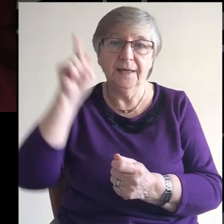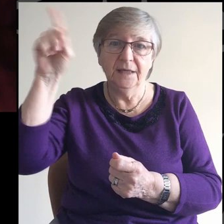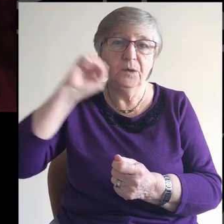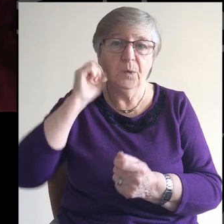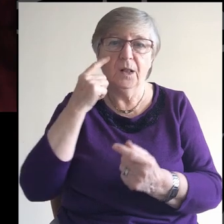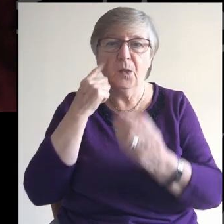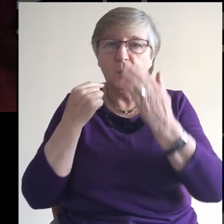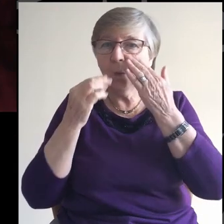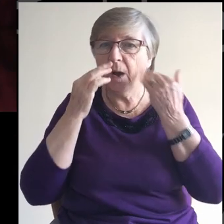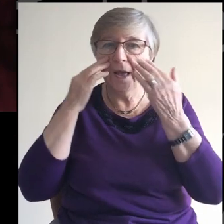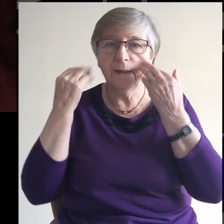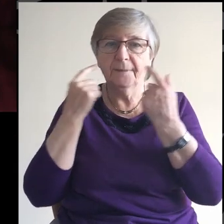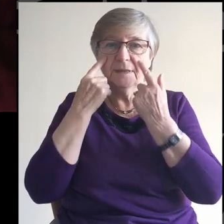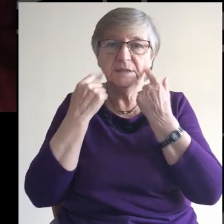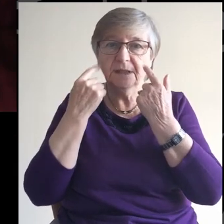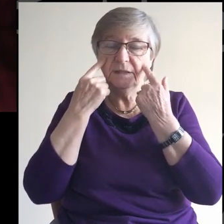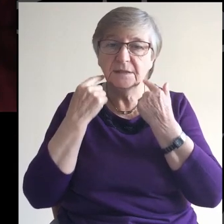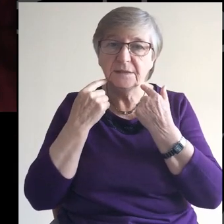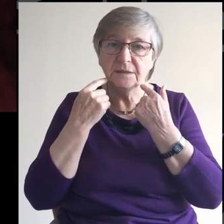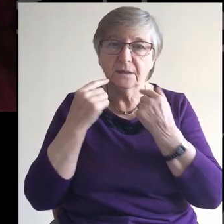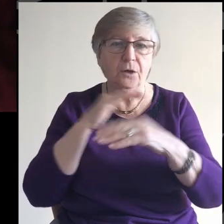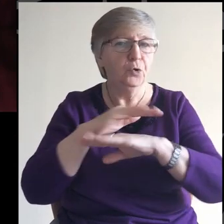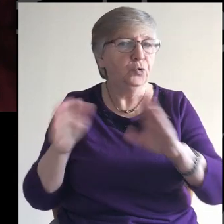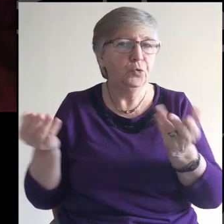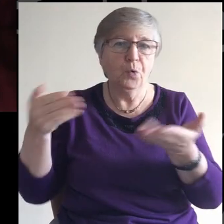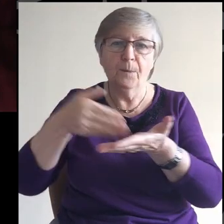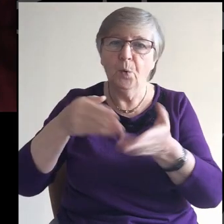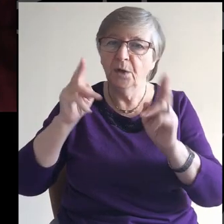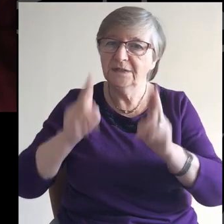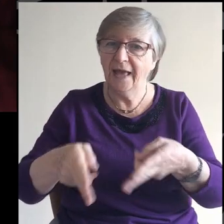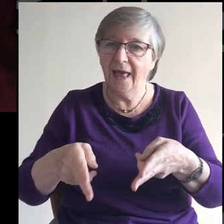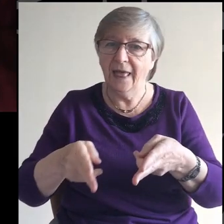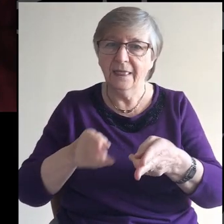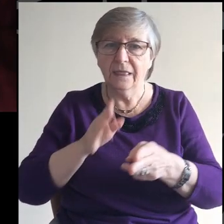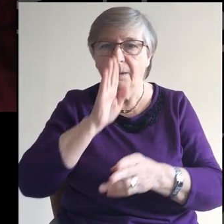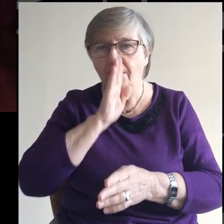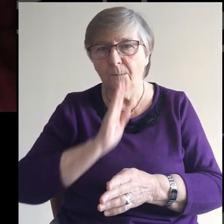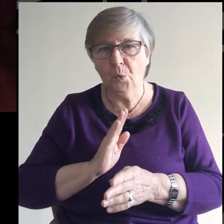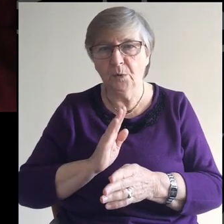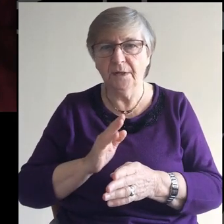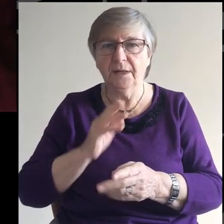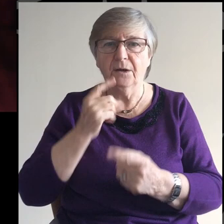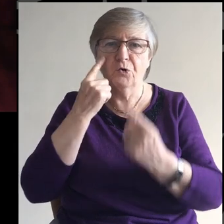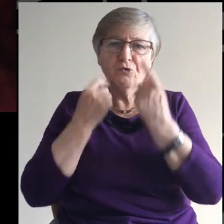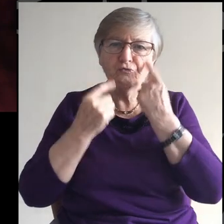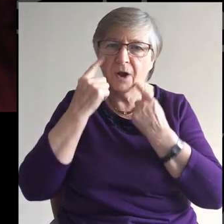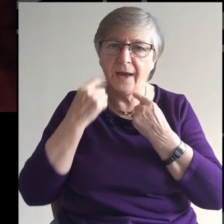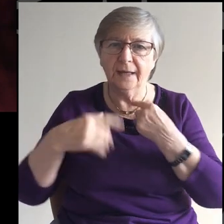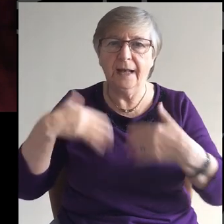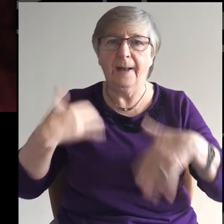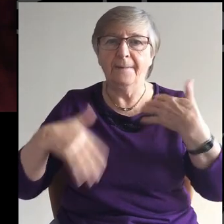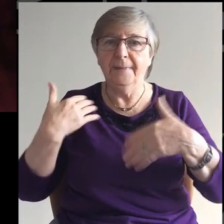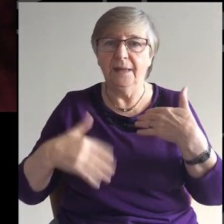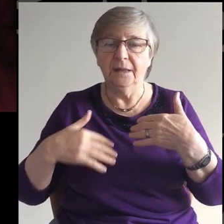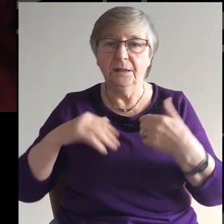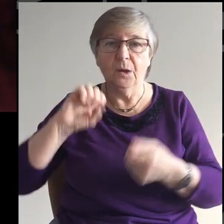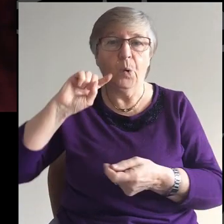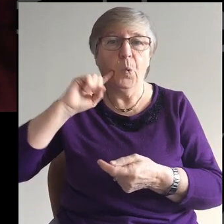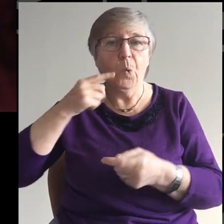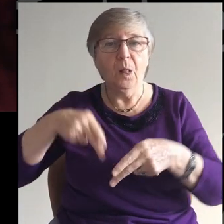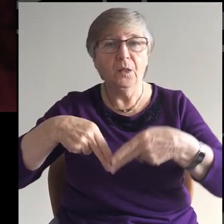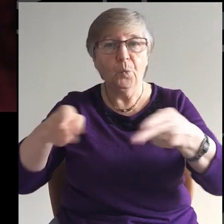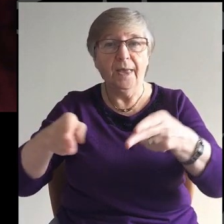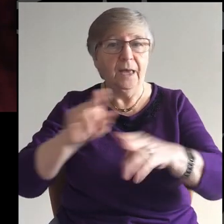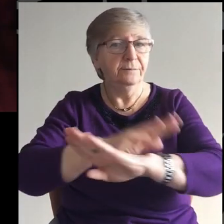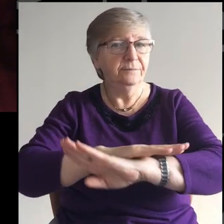eyes. There will be no more death or mourning or crying or pain. For the old order of things has